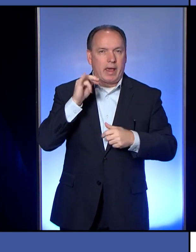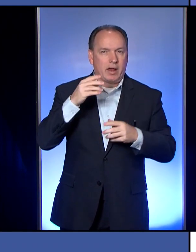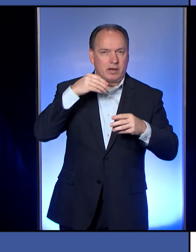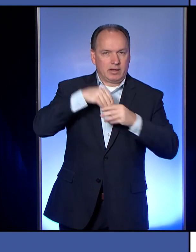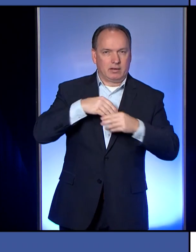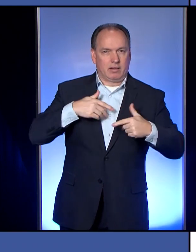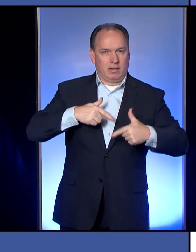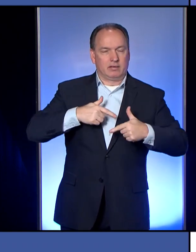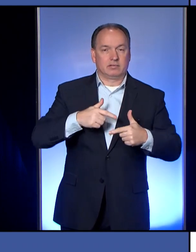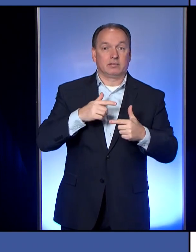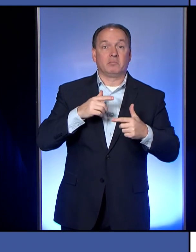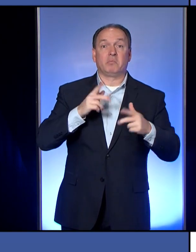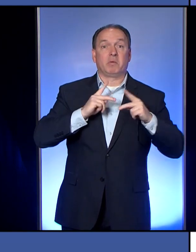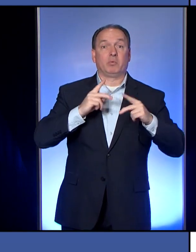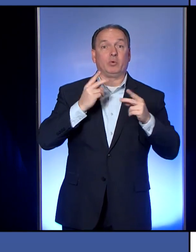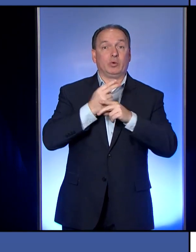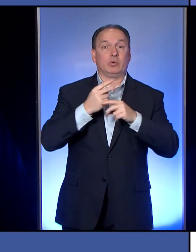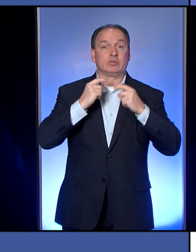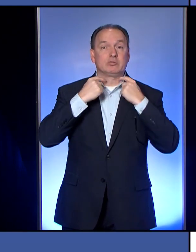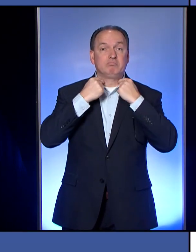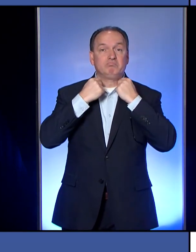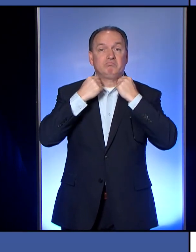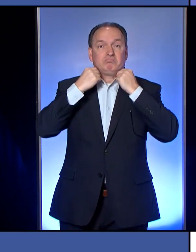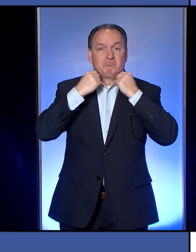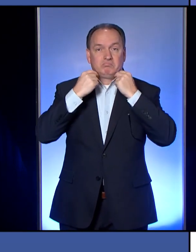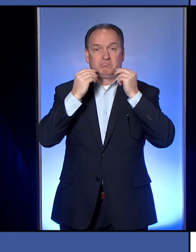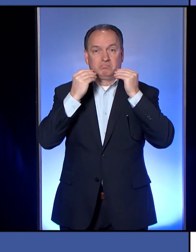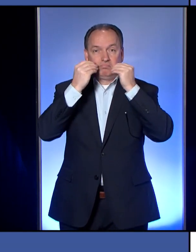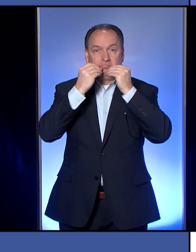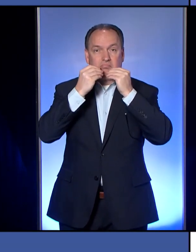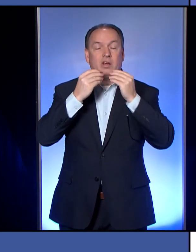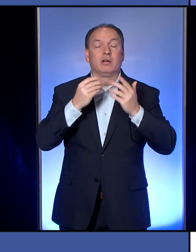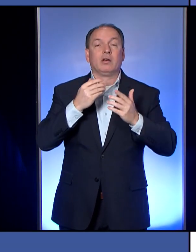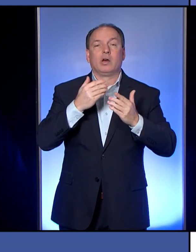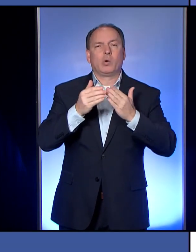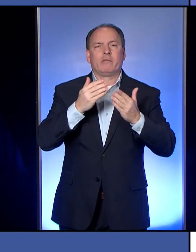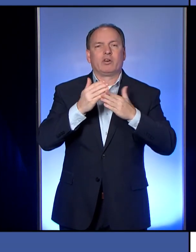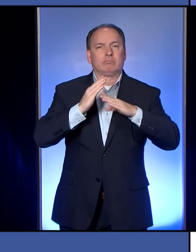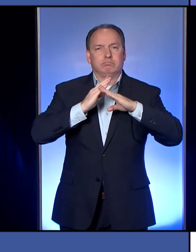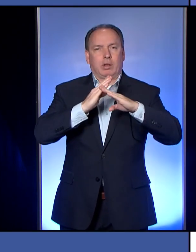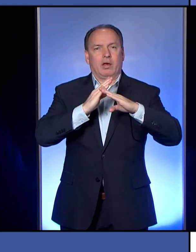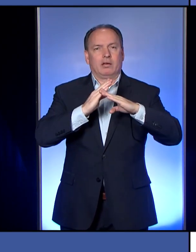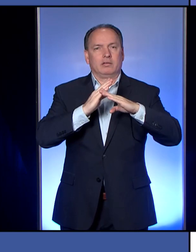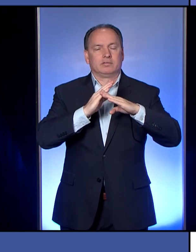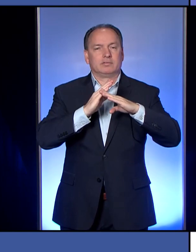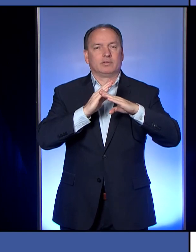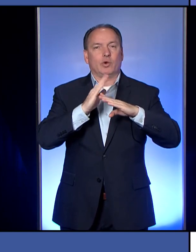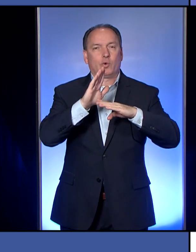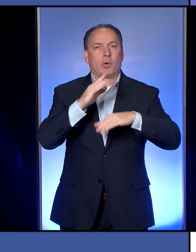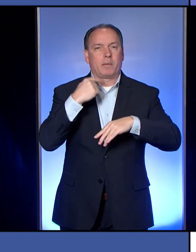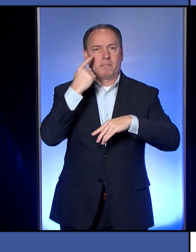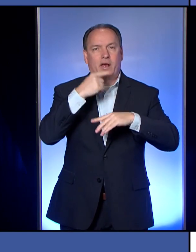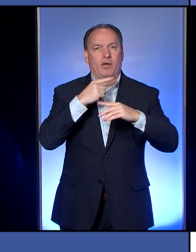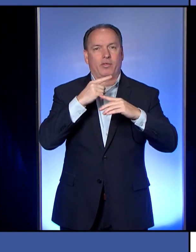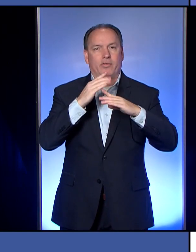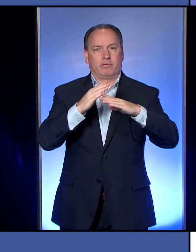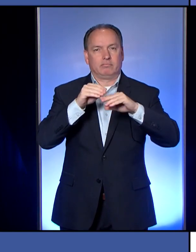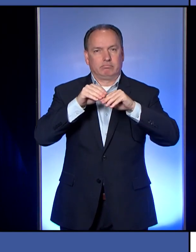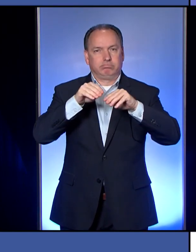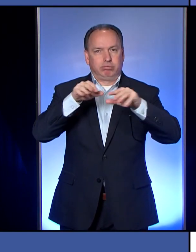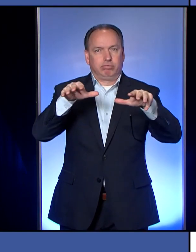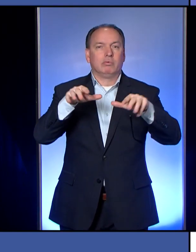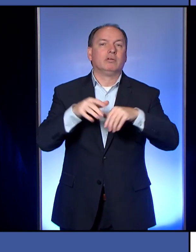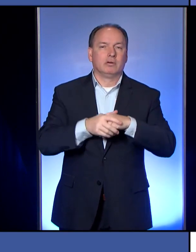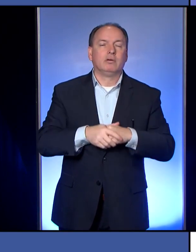pulling the top of their turtleneck over their face. So anything where you have a barrier between your mouth and anything else